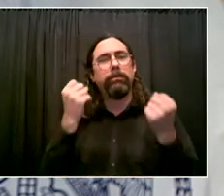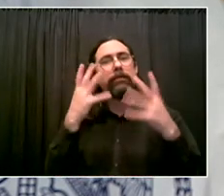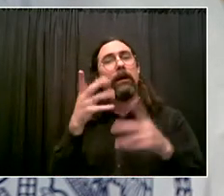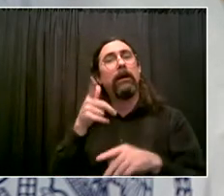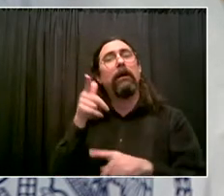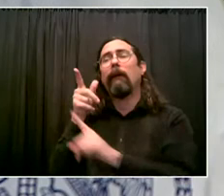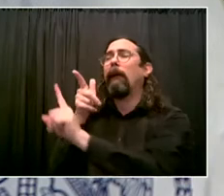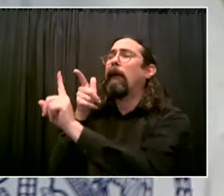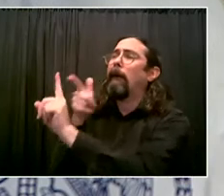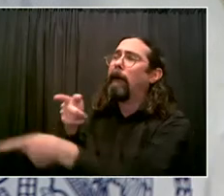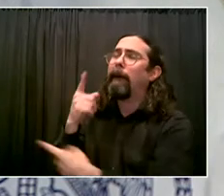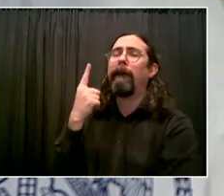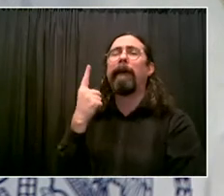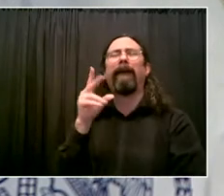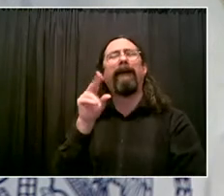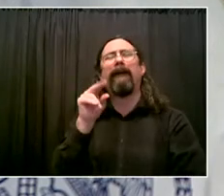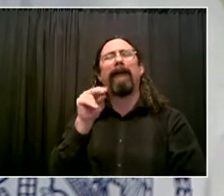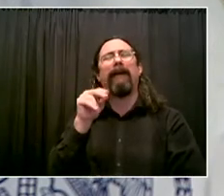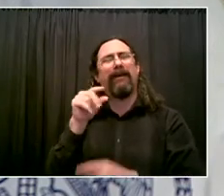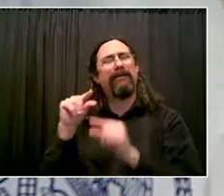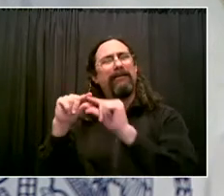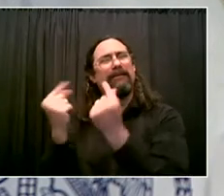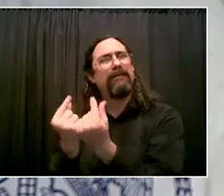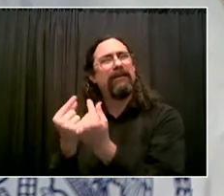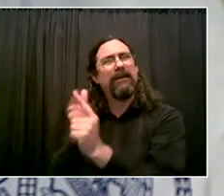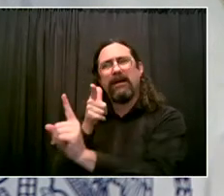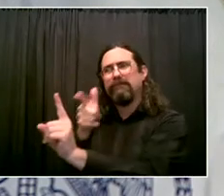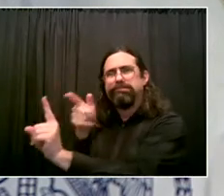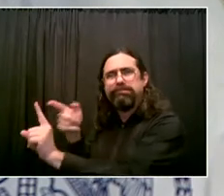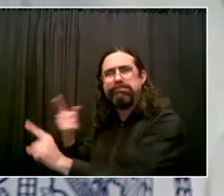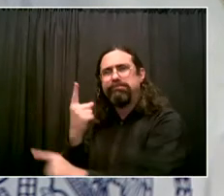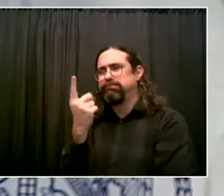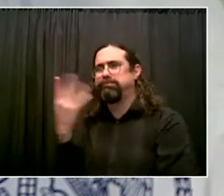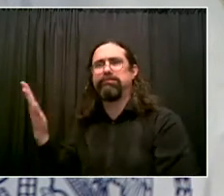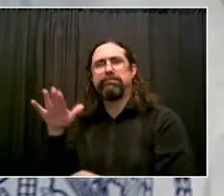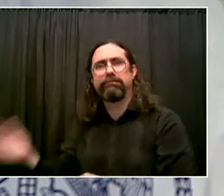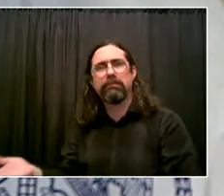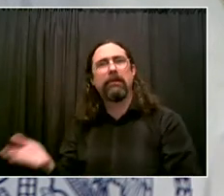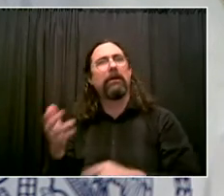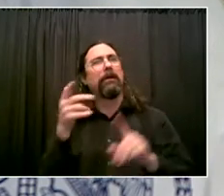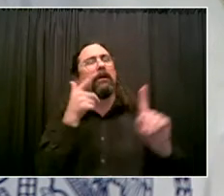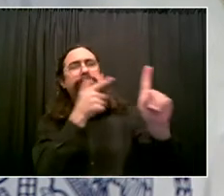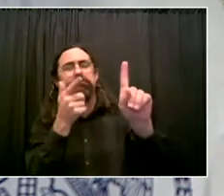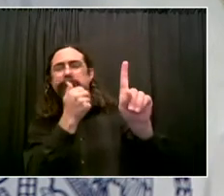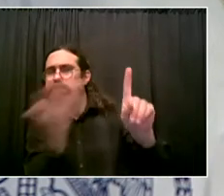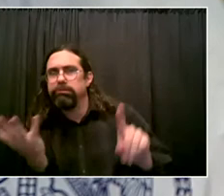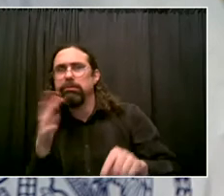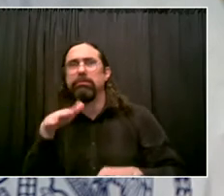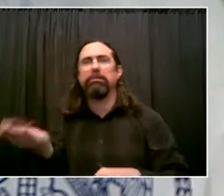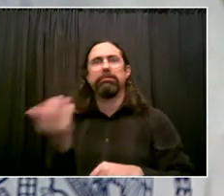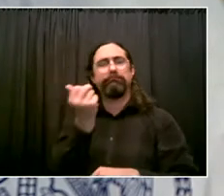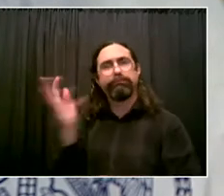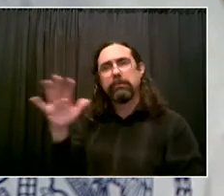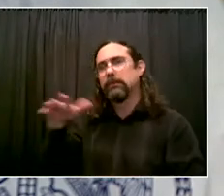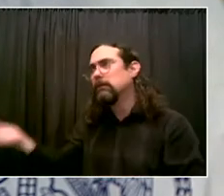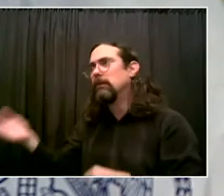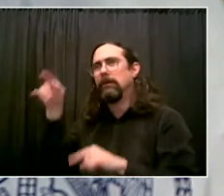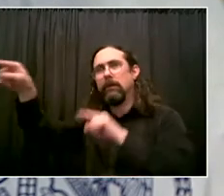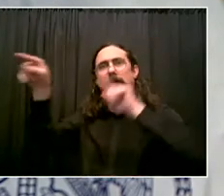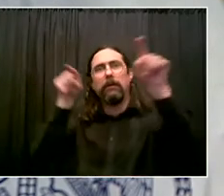Washington has the opportunity now, the first opportunity in quite a while to act. We need them. We need the state of New York as well.